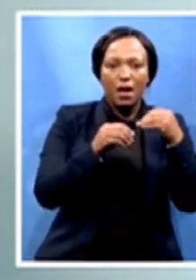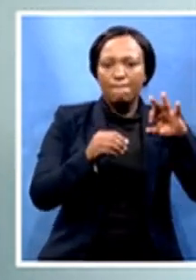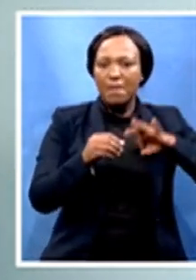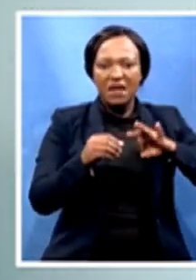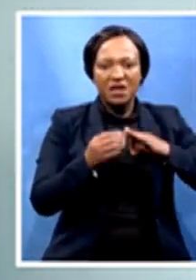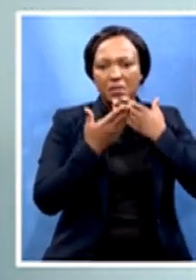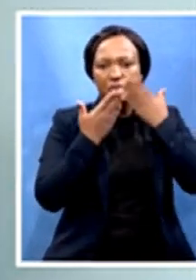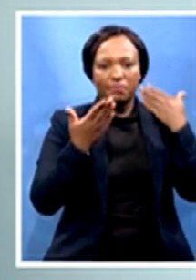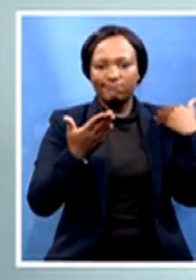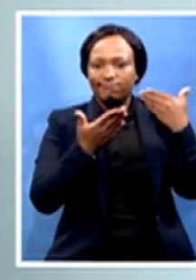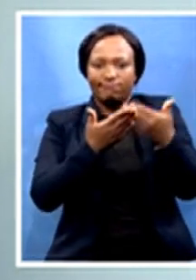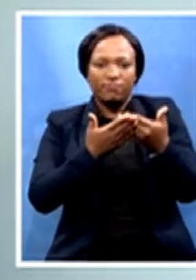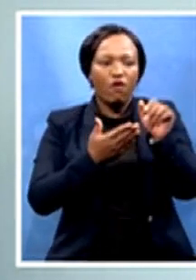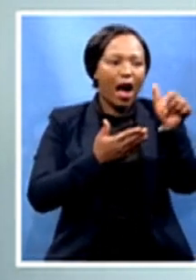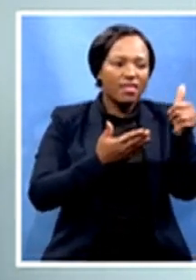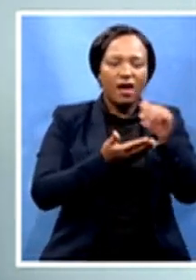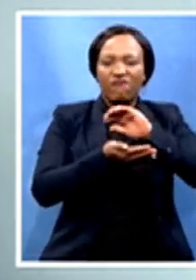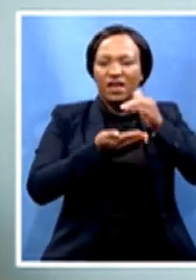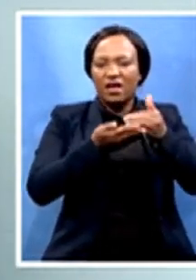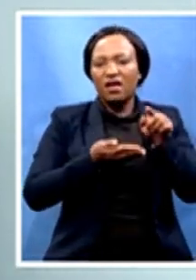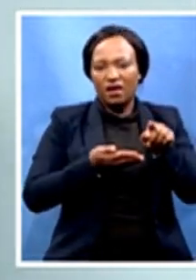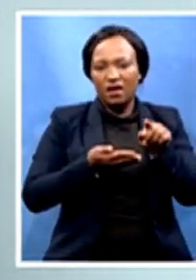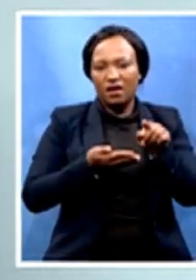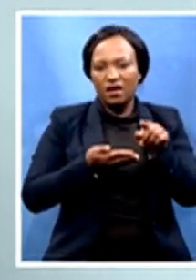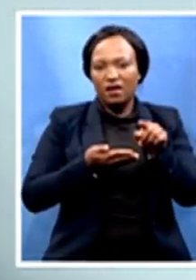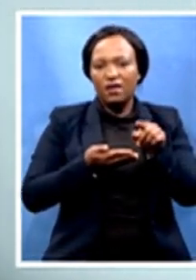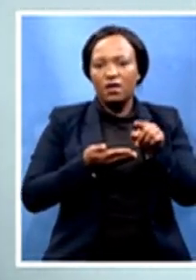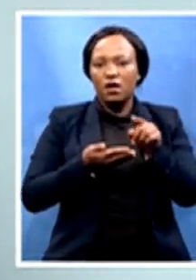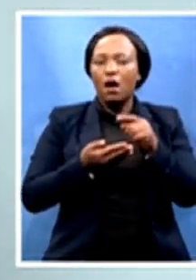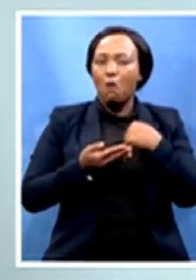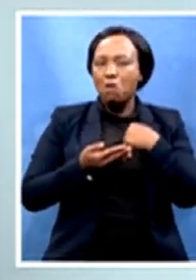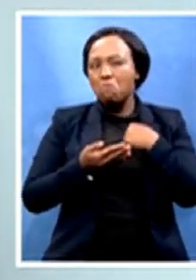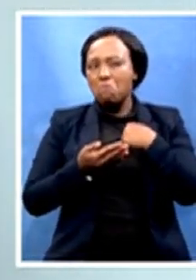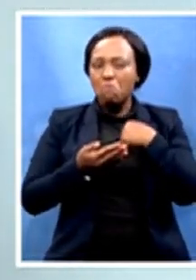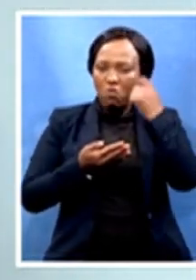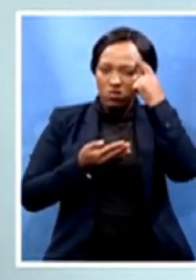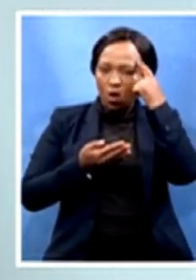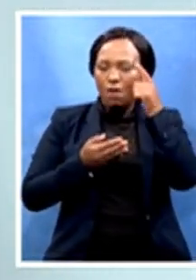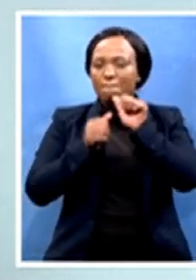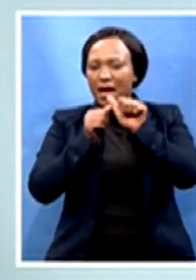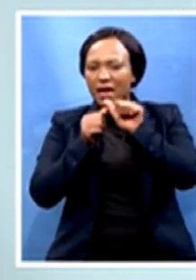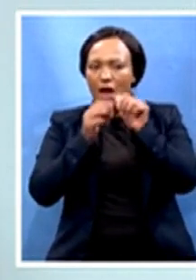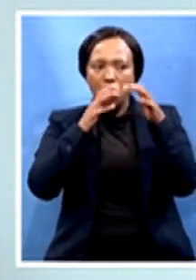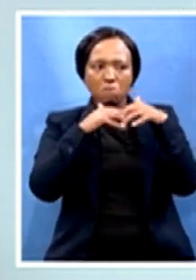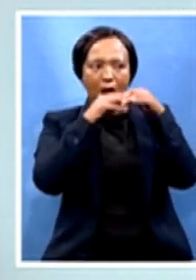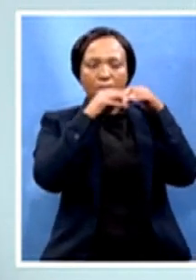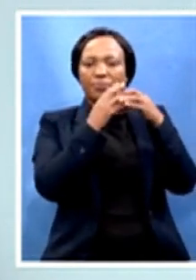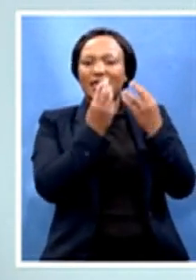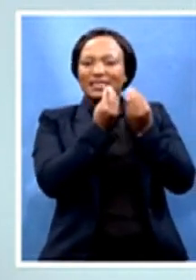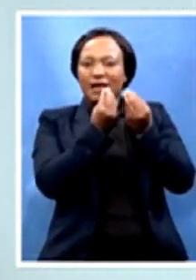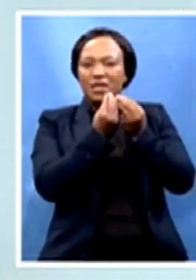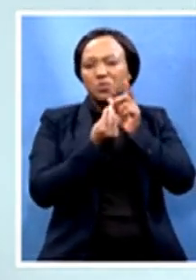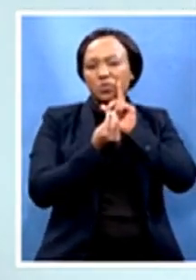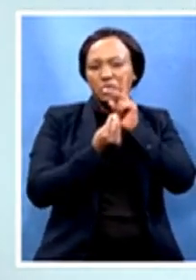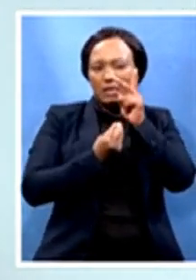So we just thought, let us do something and see how the reaction is going to be. Yes,